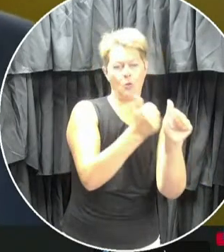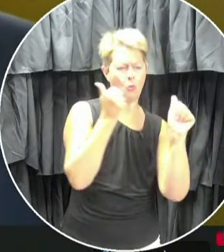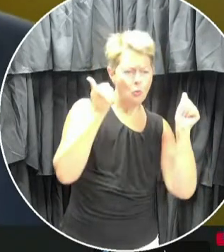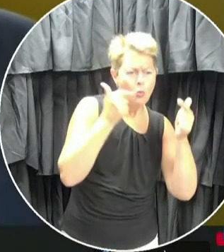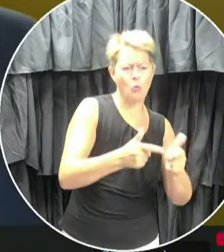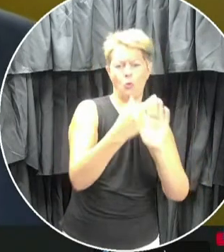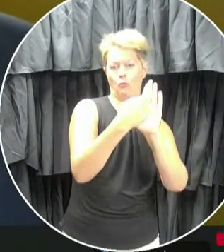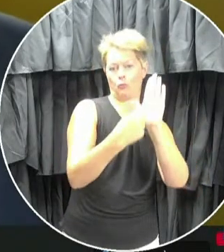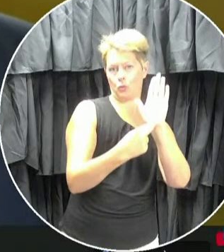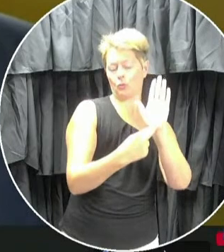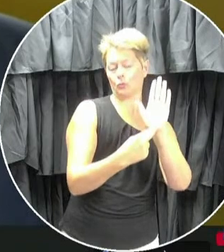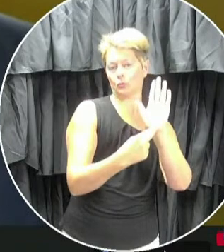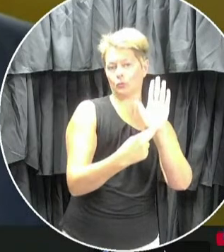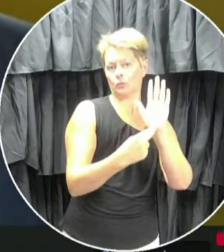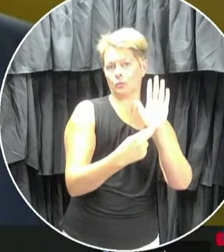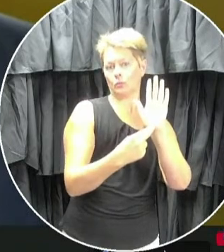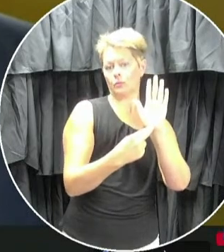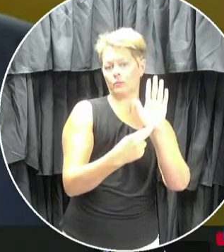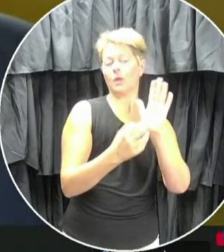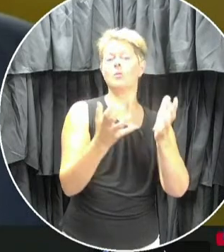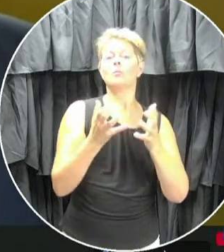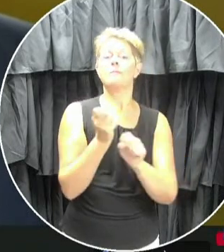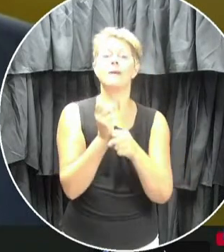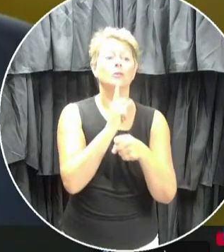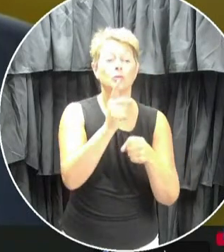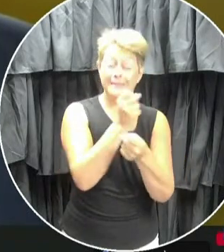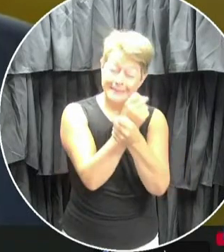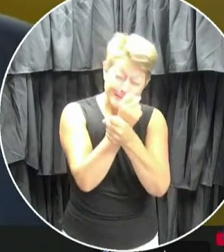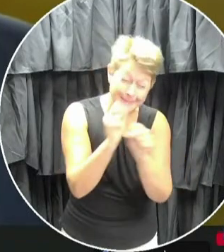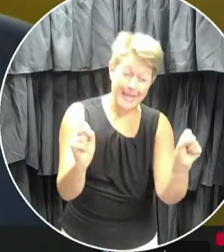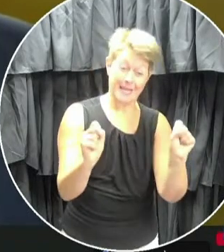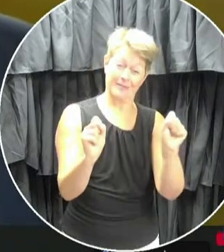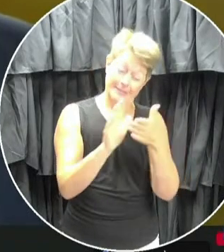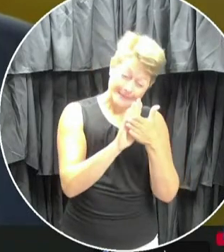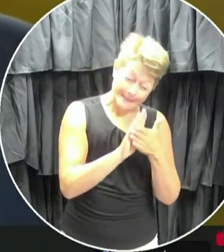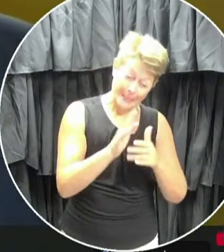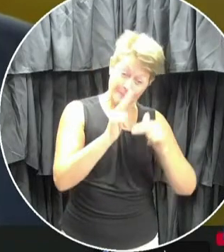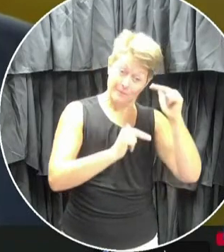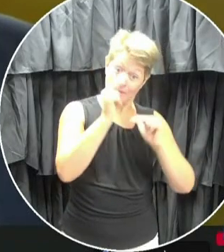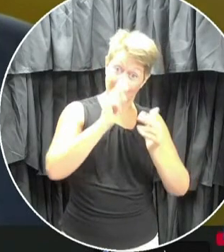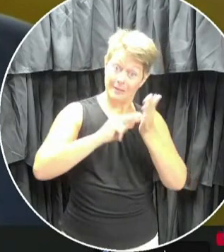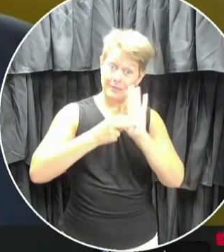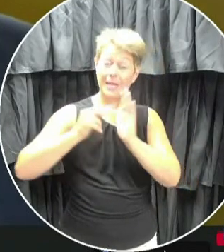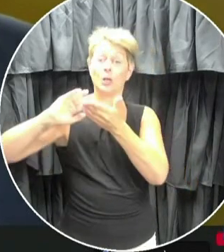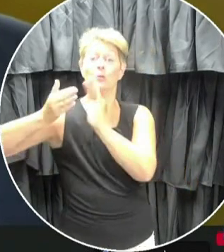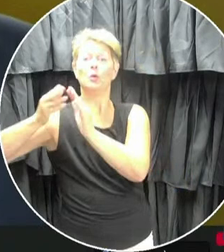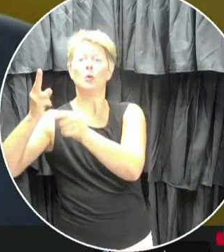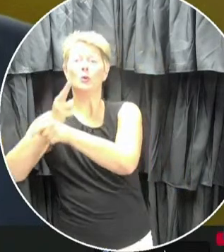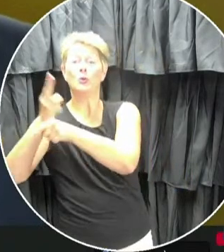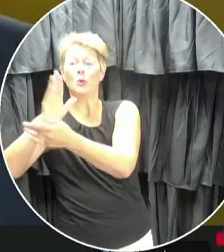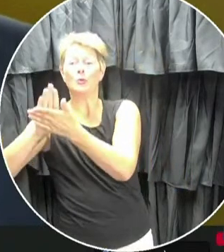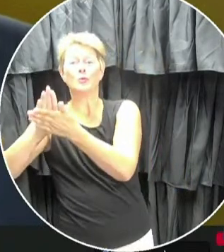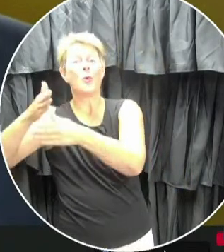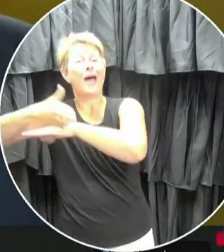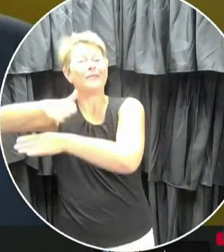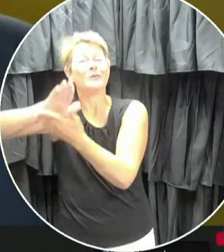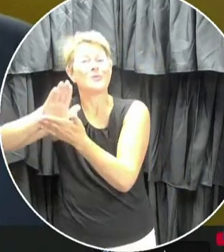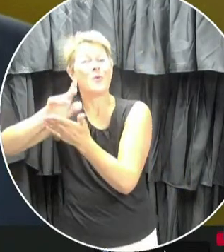In order to ensure the safest, cleanest buildings possible, there will be no provision for community use of schools at this time,